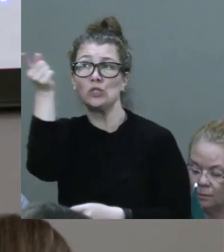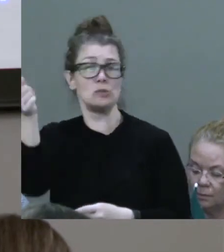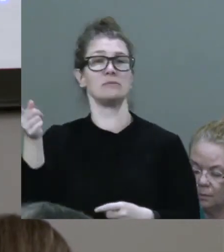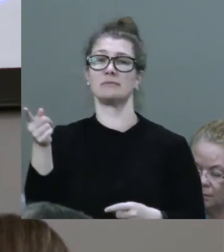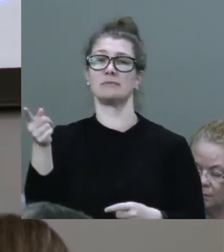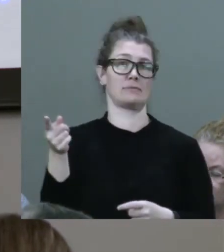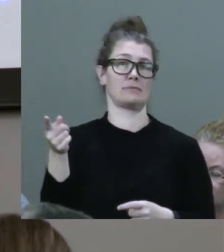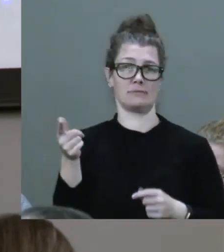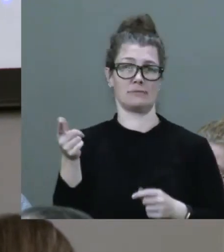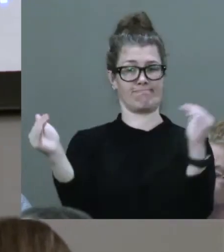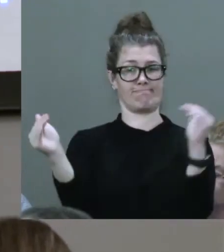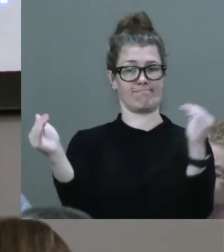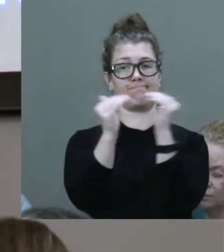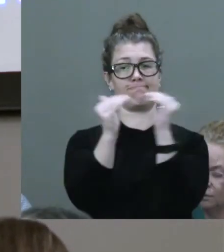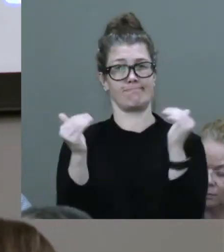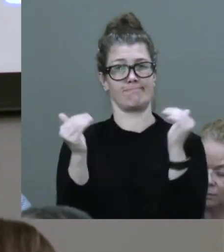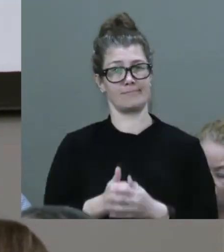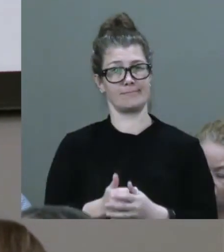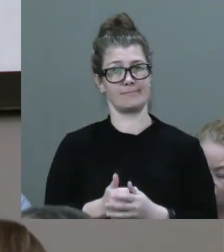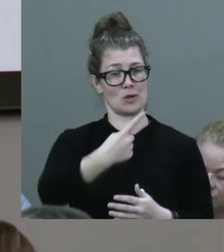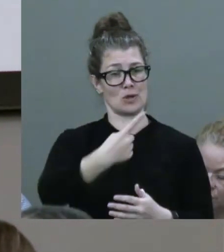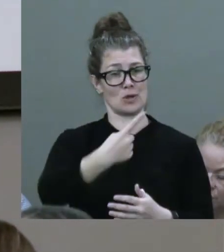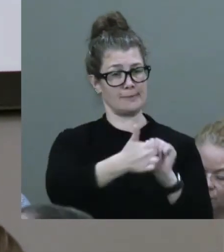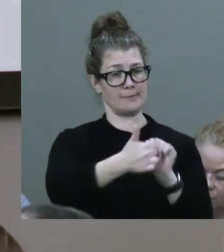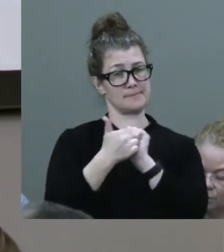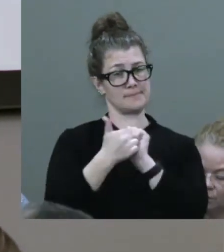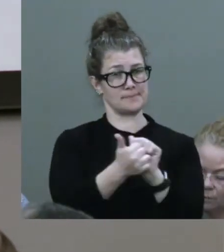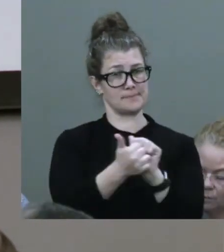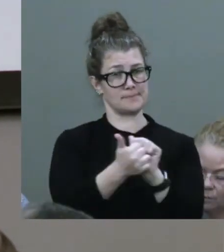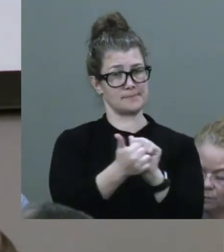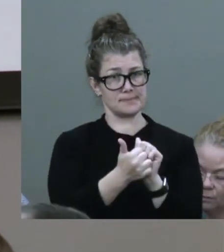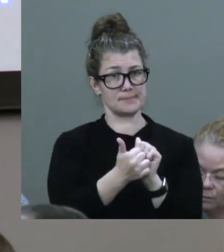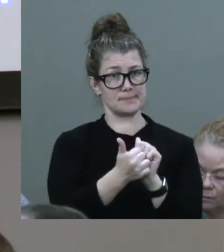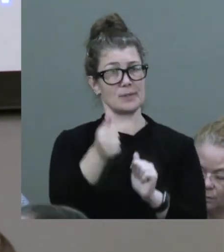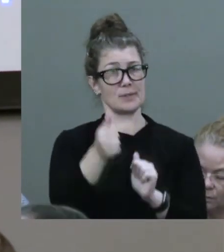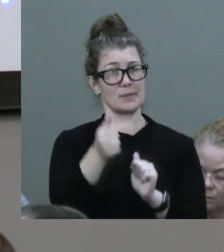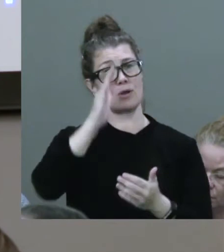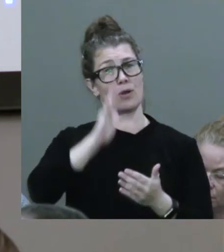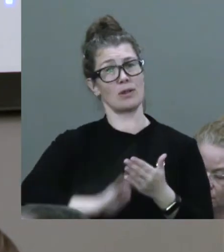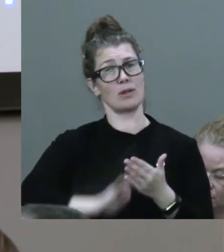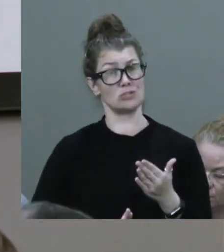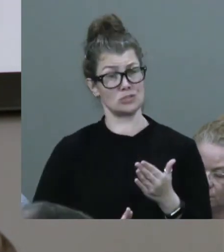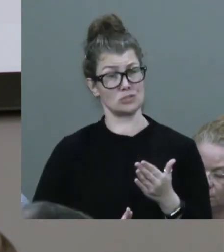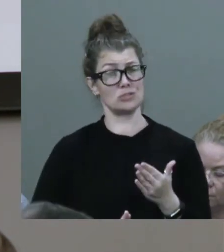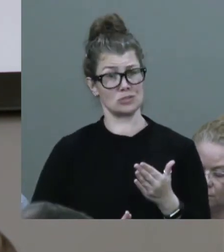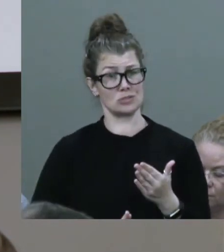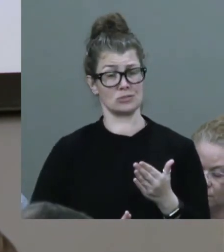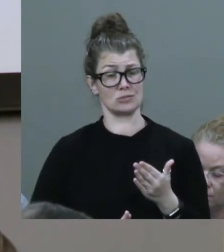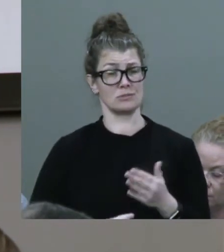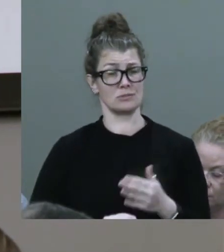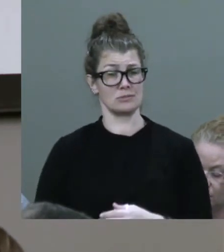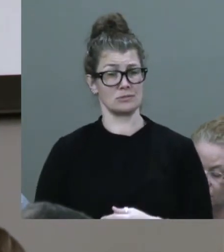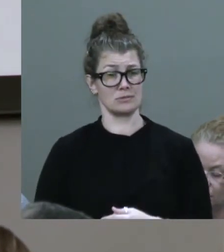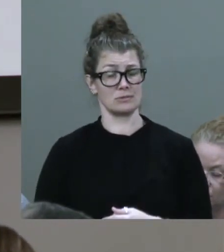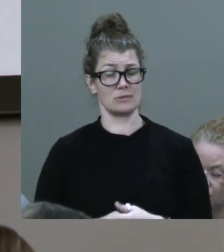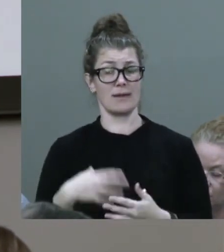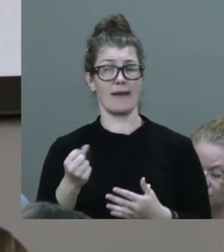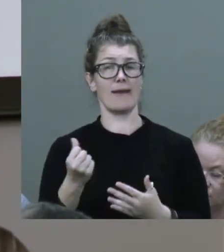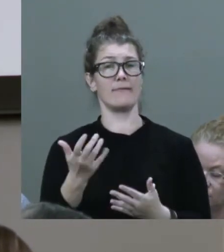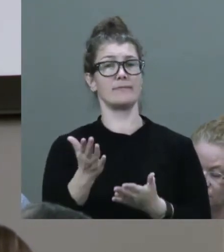United in the knowledge that that shared future.